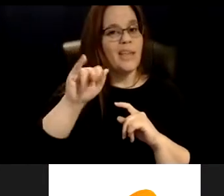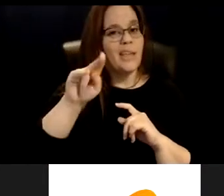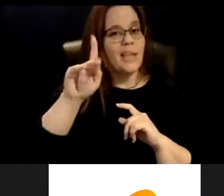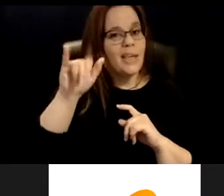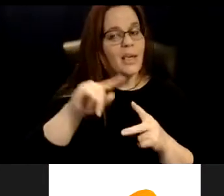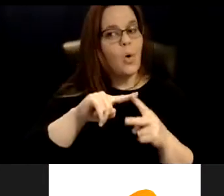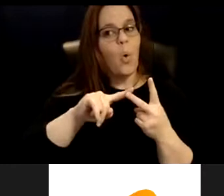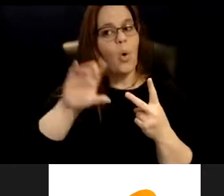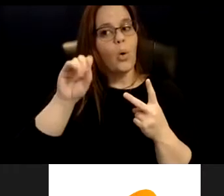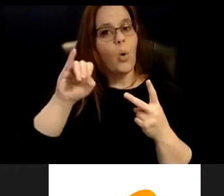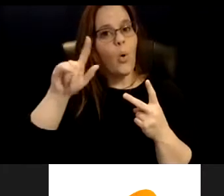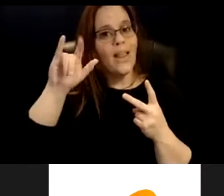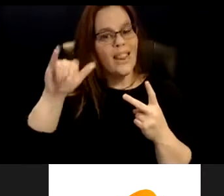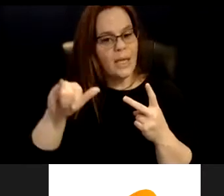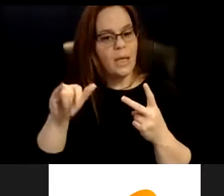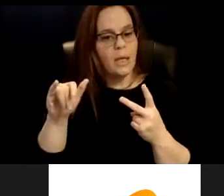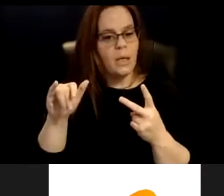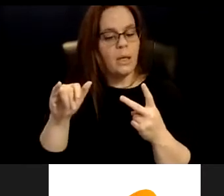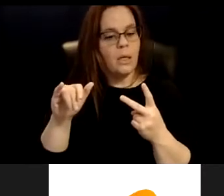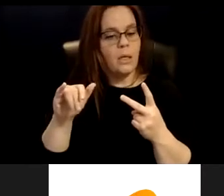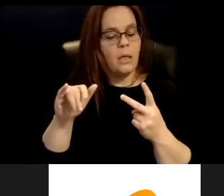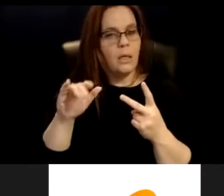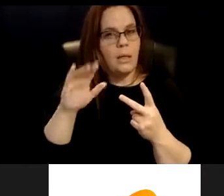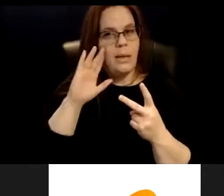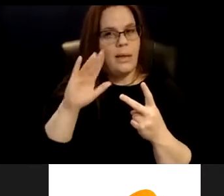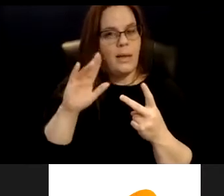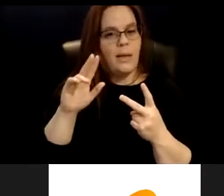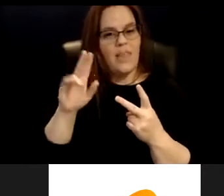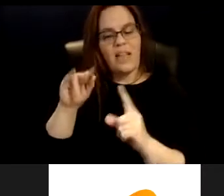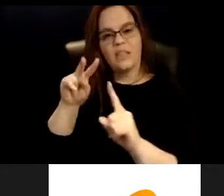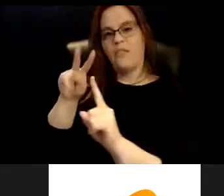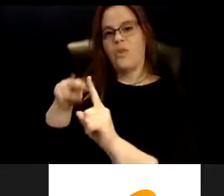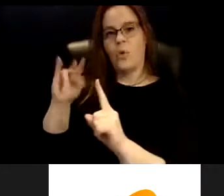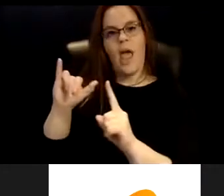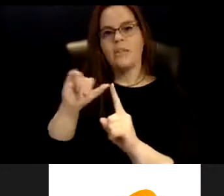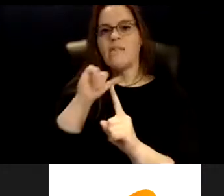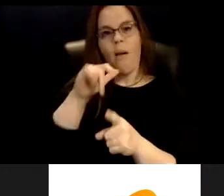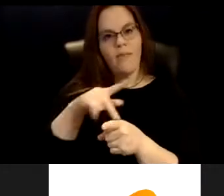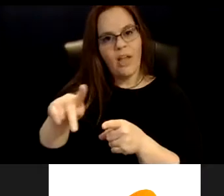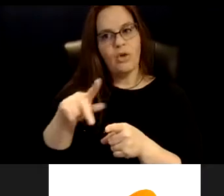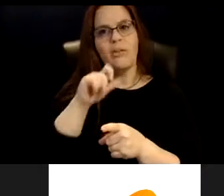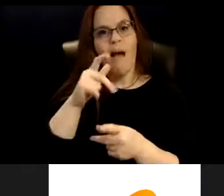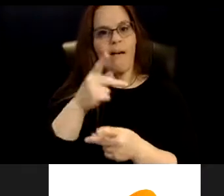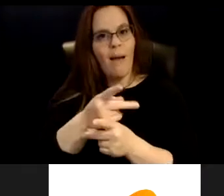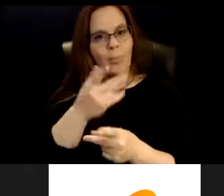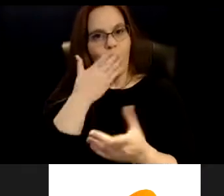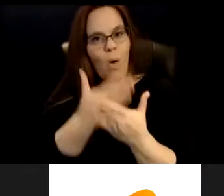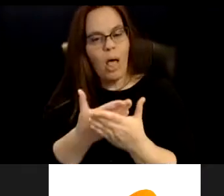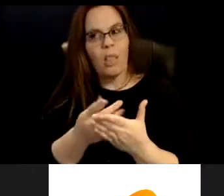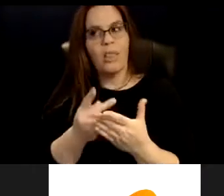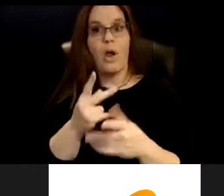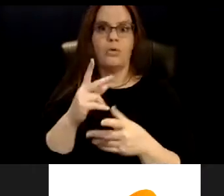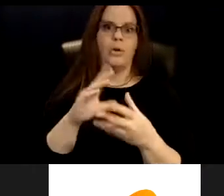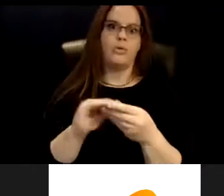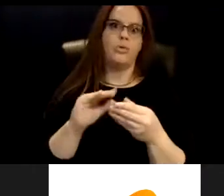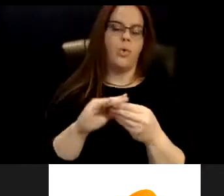as, um, unprofessional, unkempt. And we have heard some of the stories around folks who